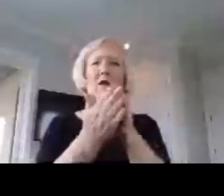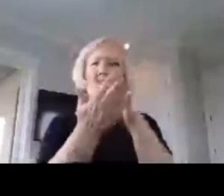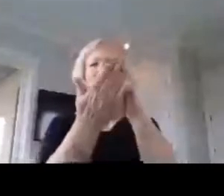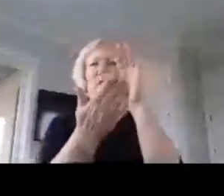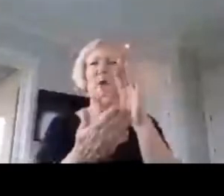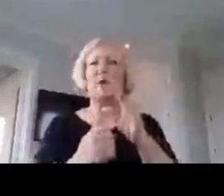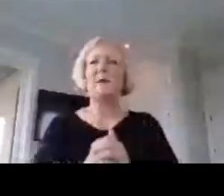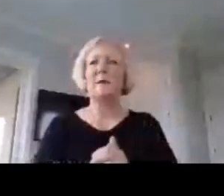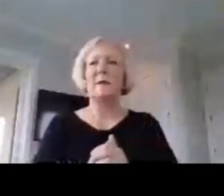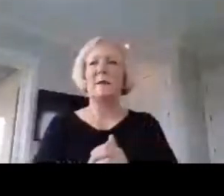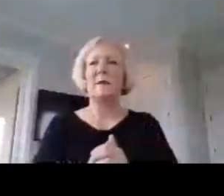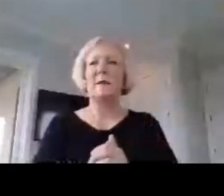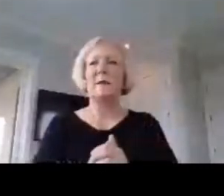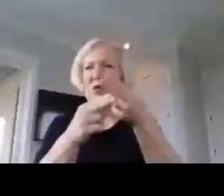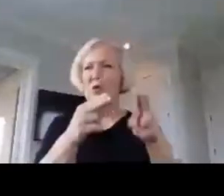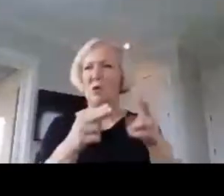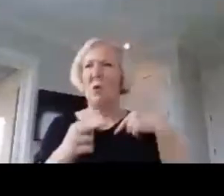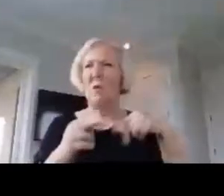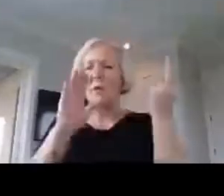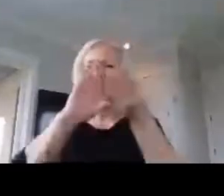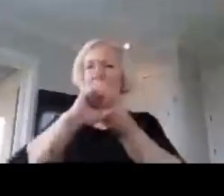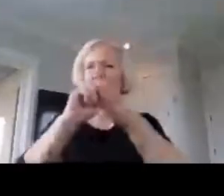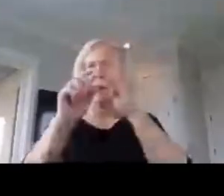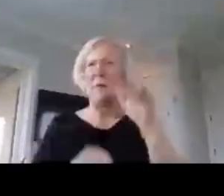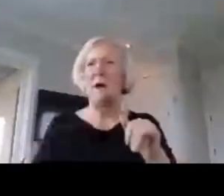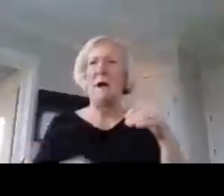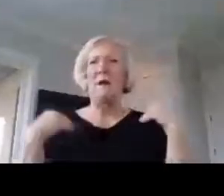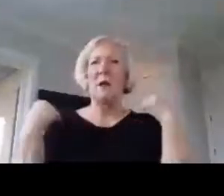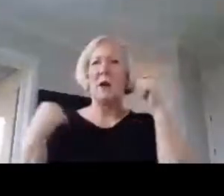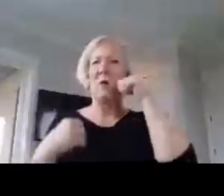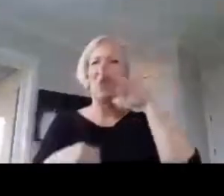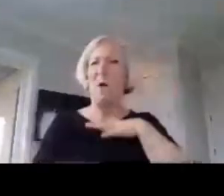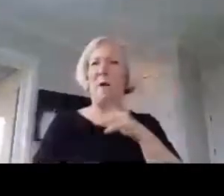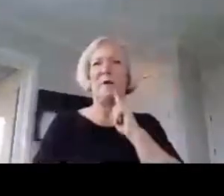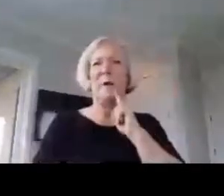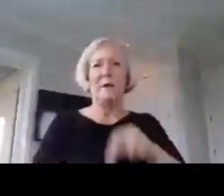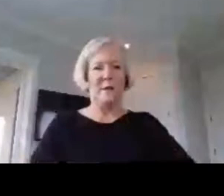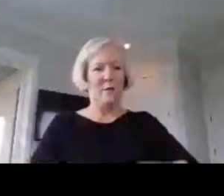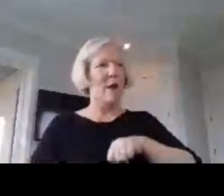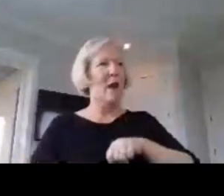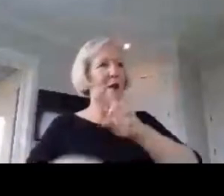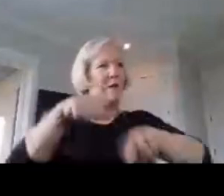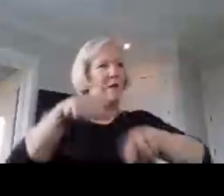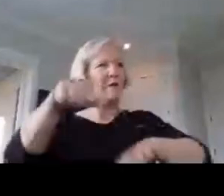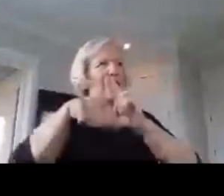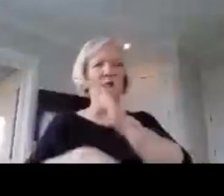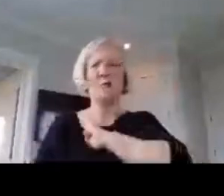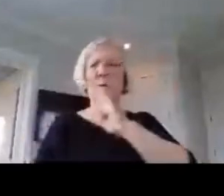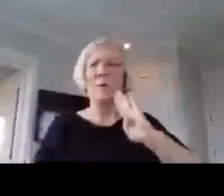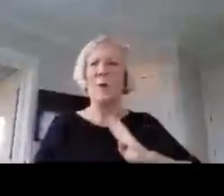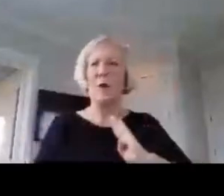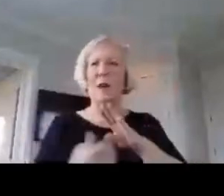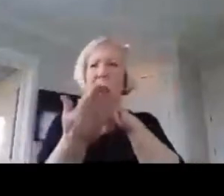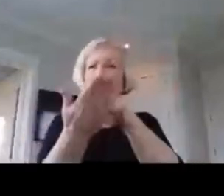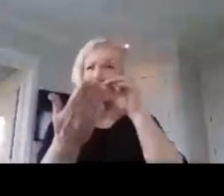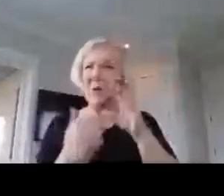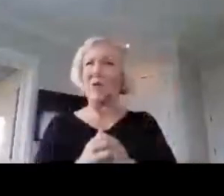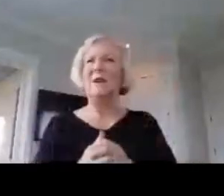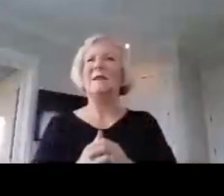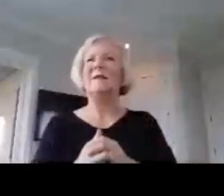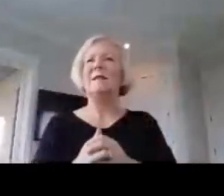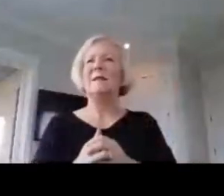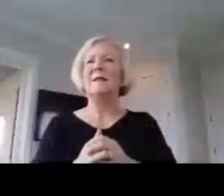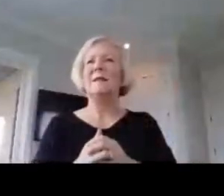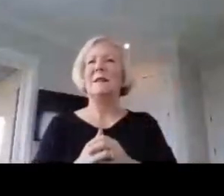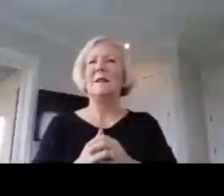Shortly, we'll be joined by a young woman who is the pride of National Board, a student of board